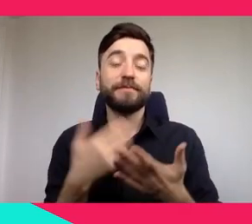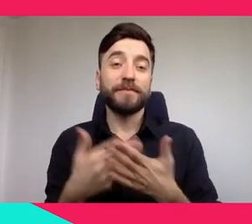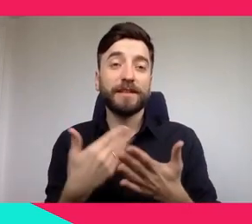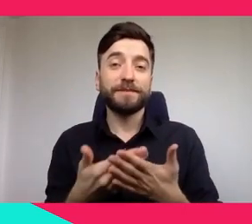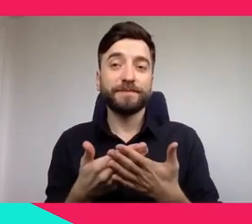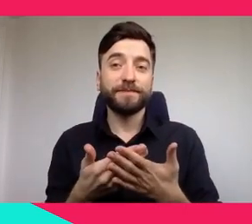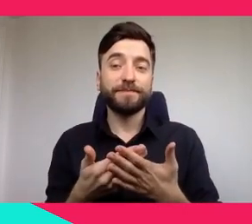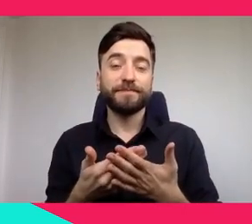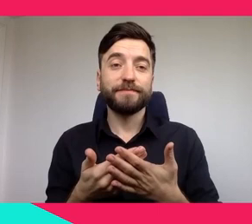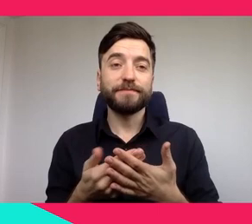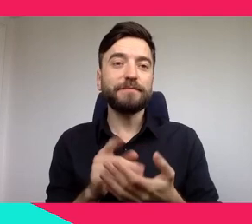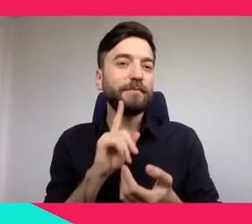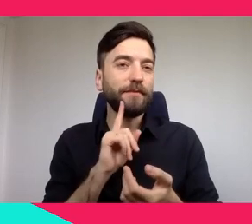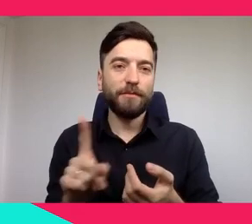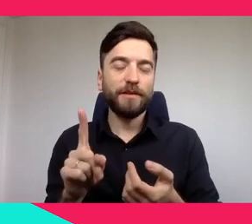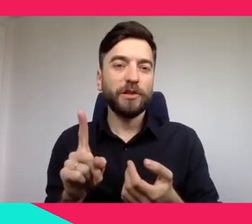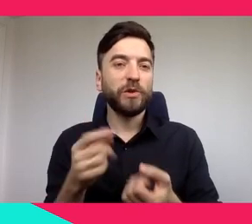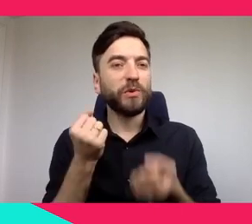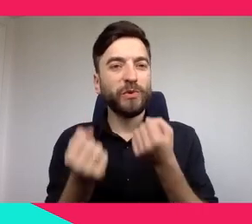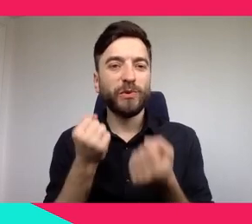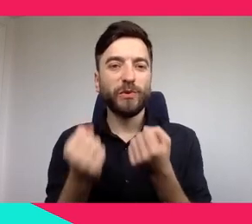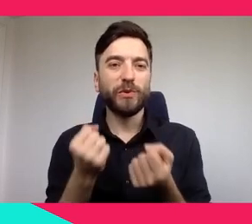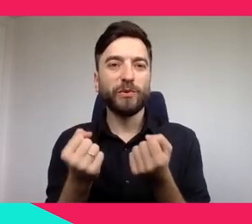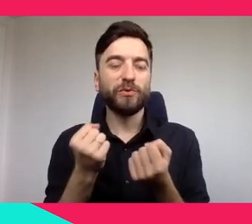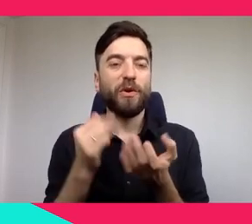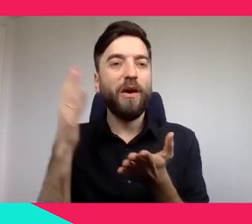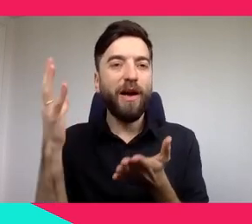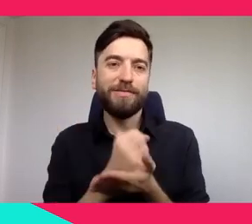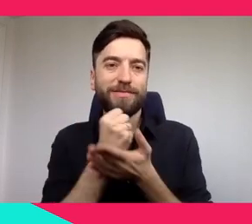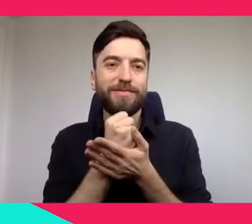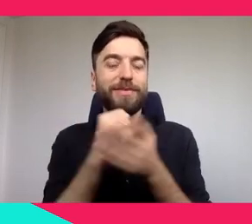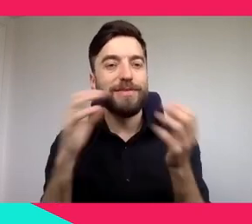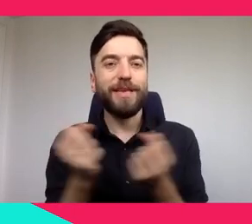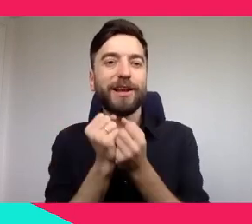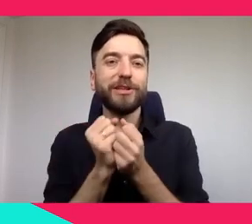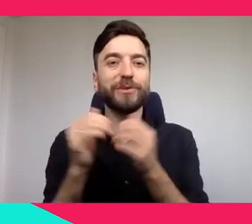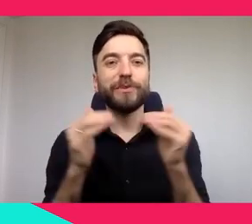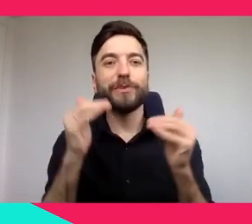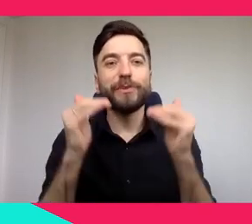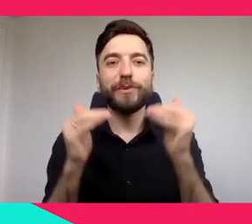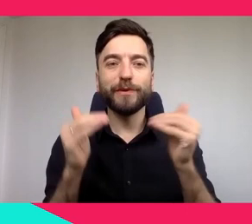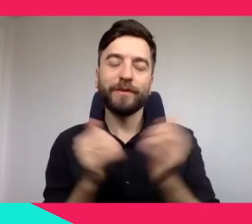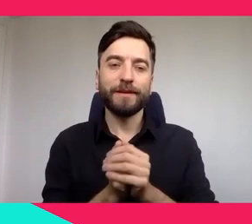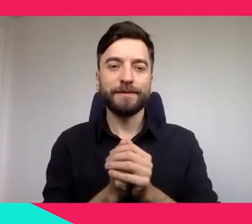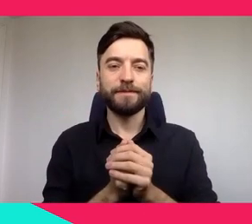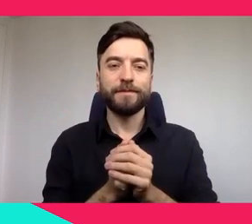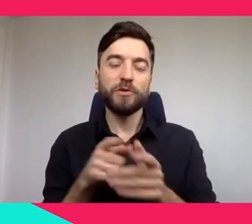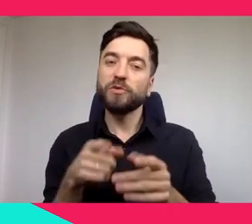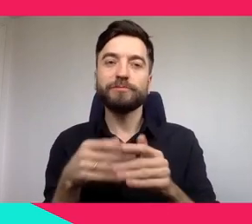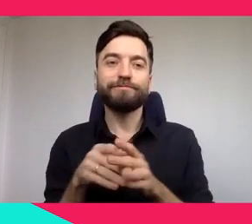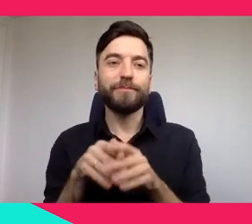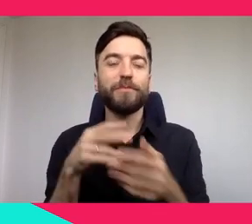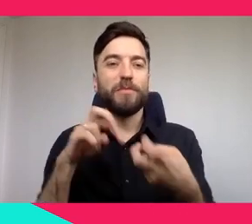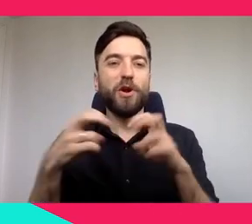before the crisis. Now, it's a very real problem. According to ICOM, between 6